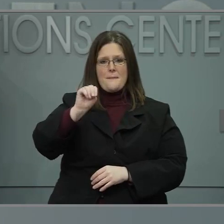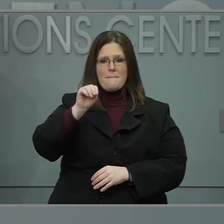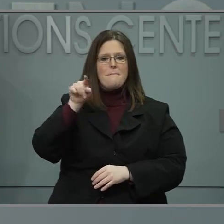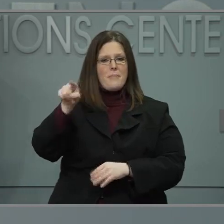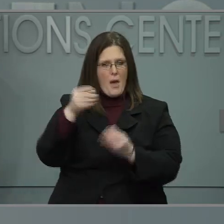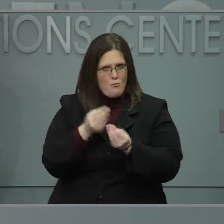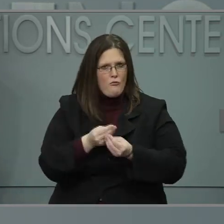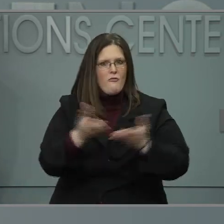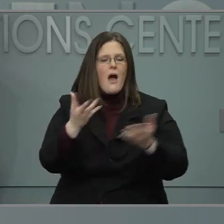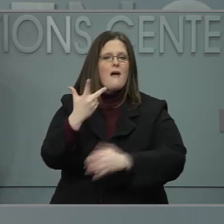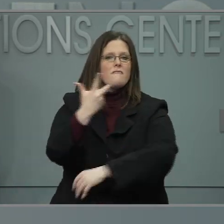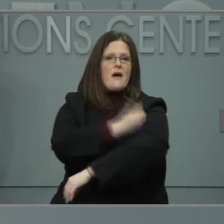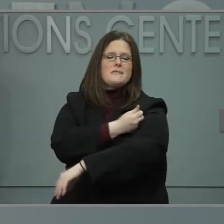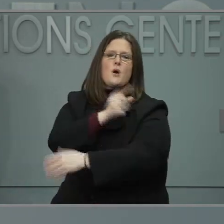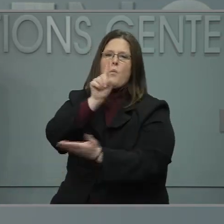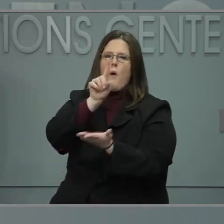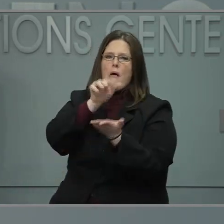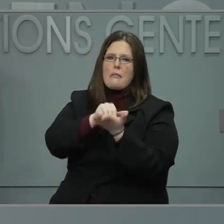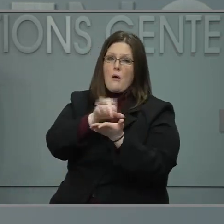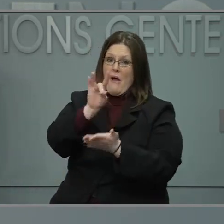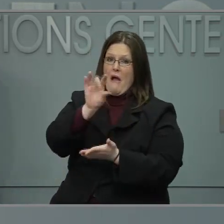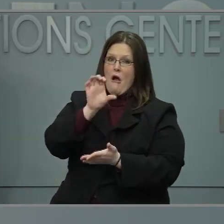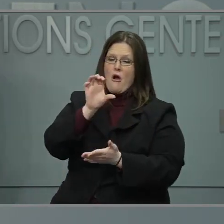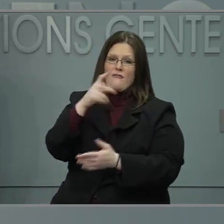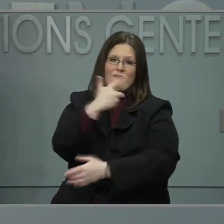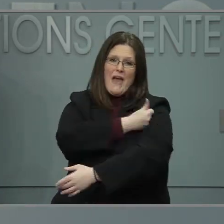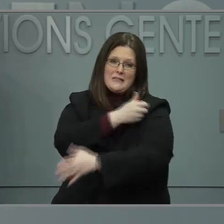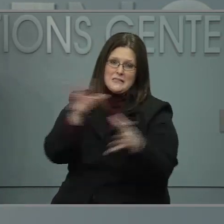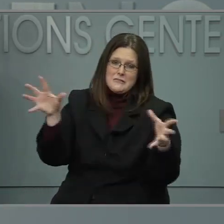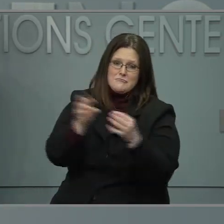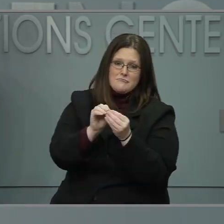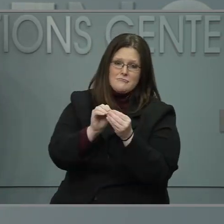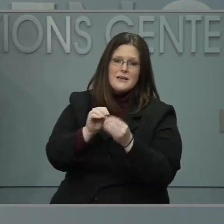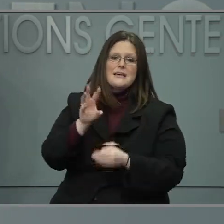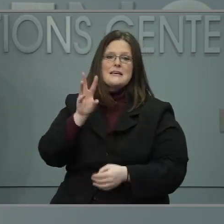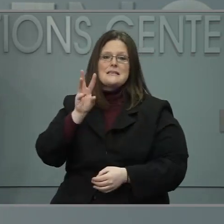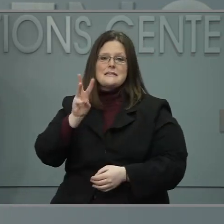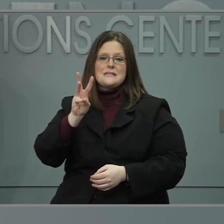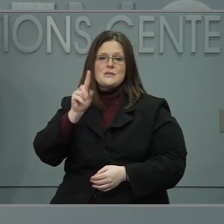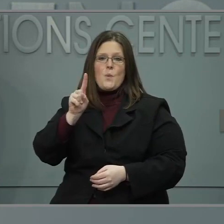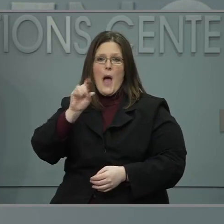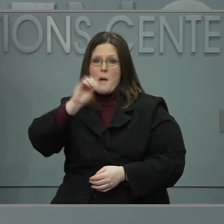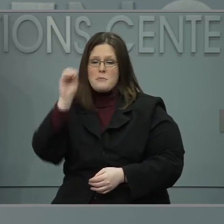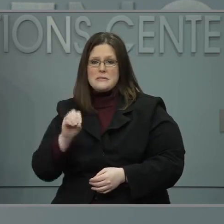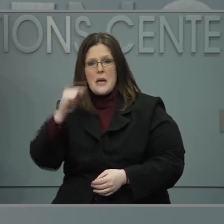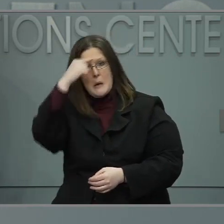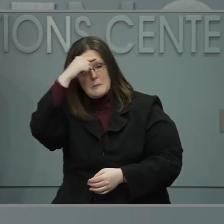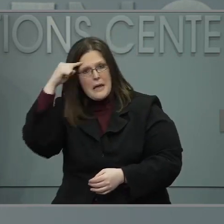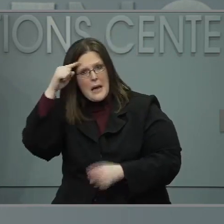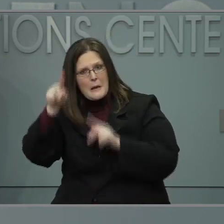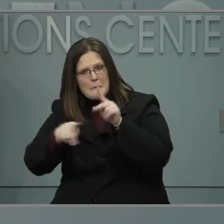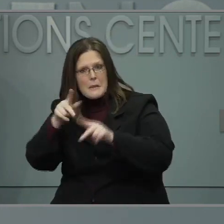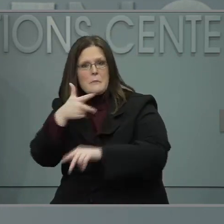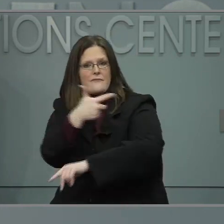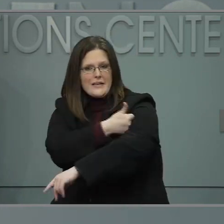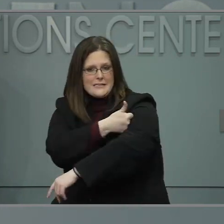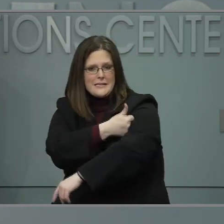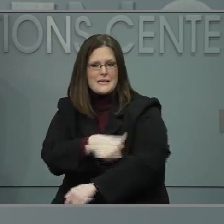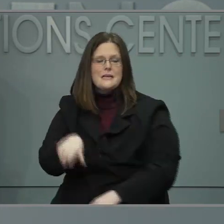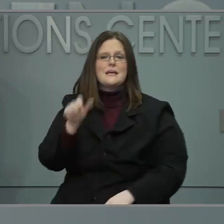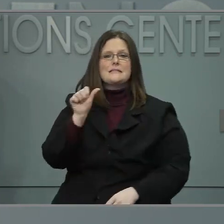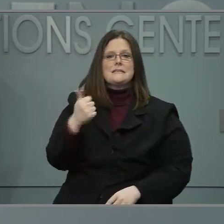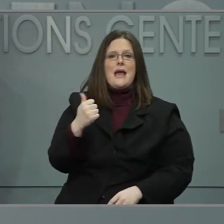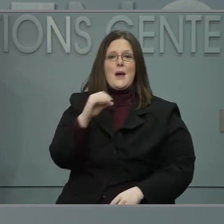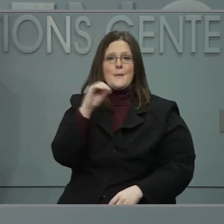whom 61% were black African American and 10% were Latinx Hispanic. This week, these mobile